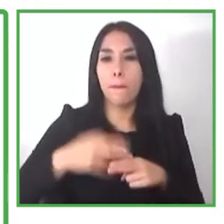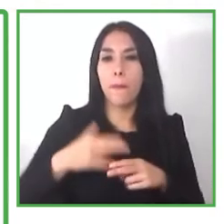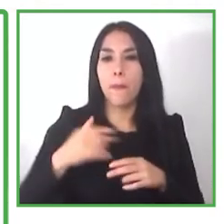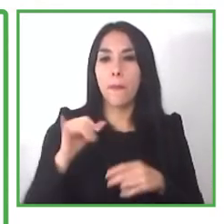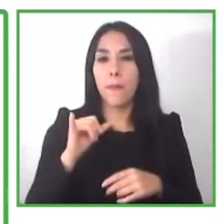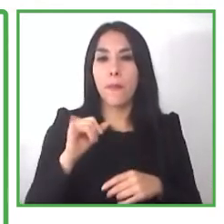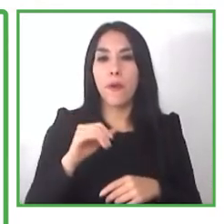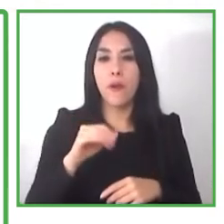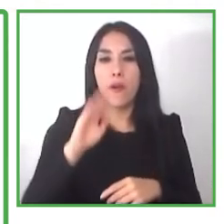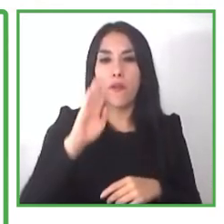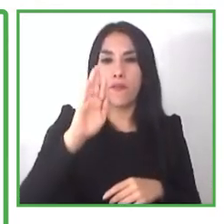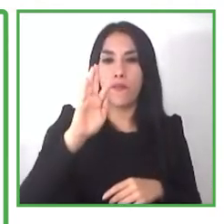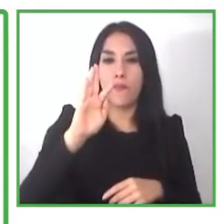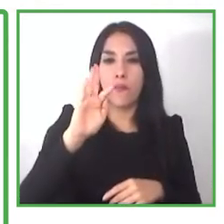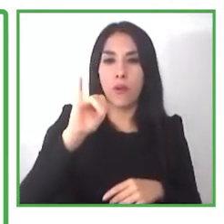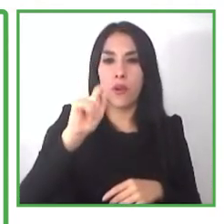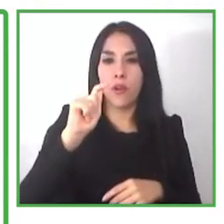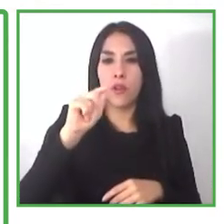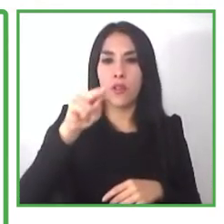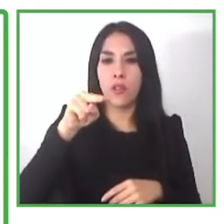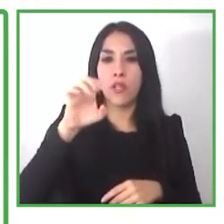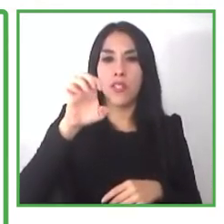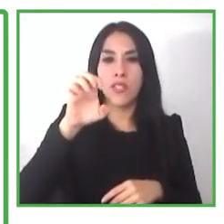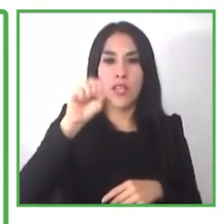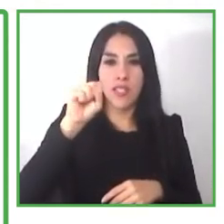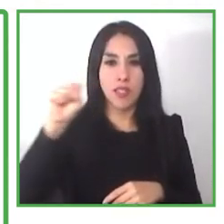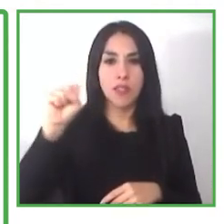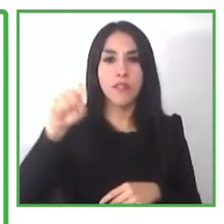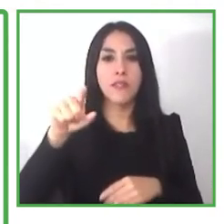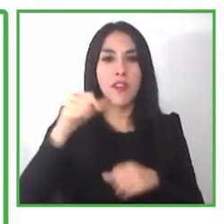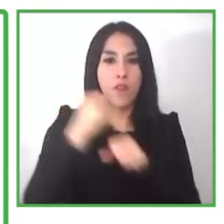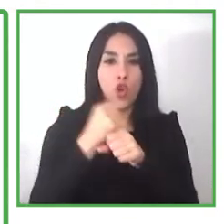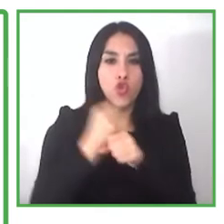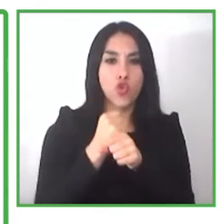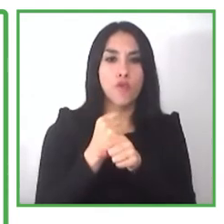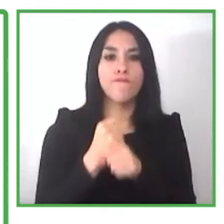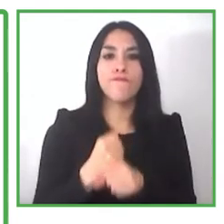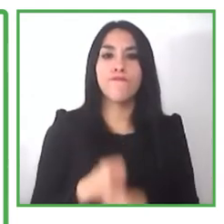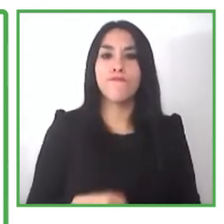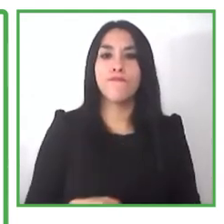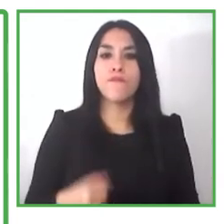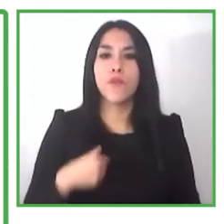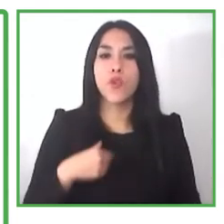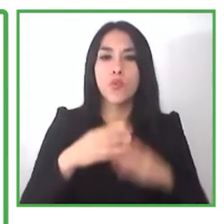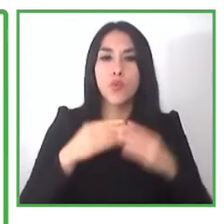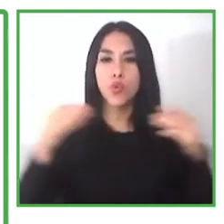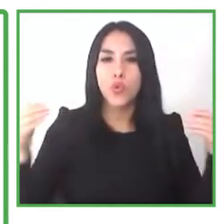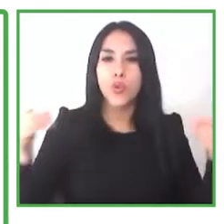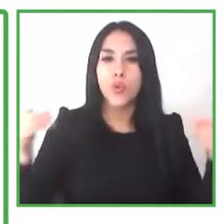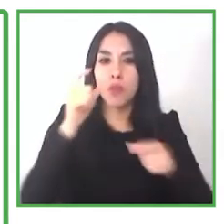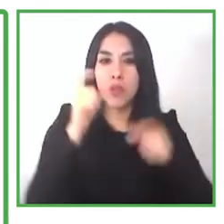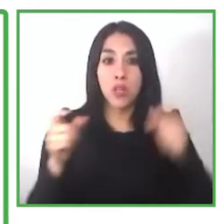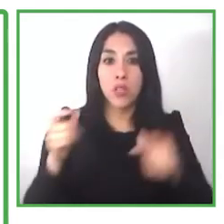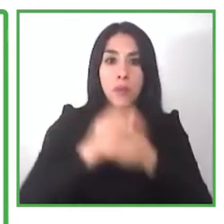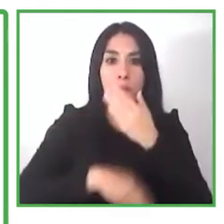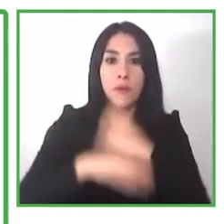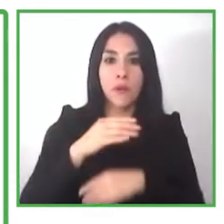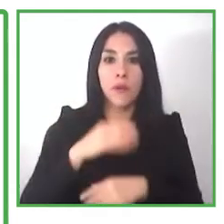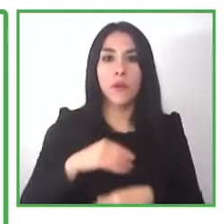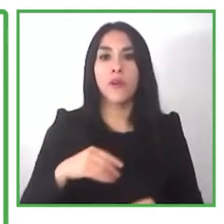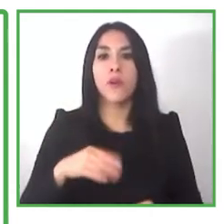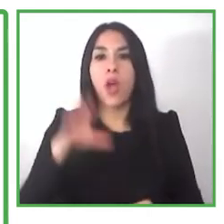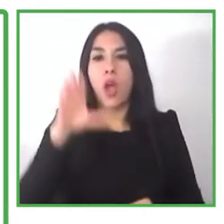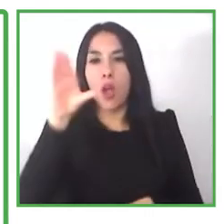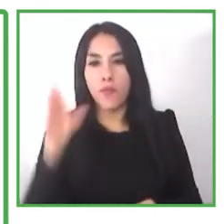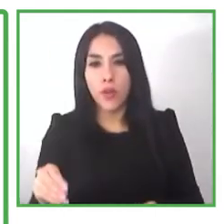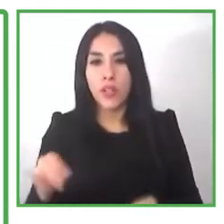a lot of people with disabilities uh in south africa specifically don't have the opportunity to go to a place like the living